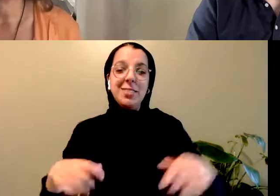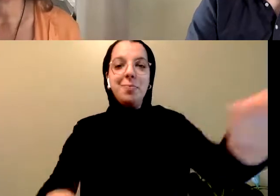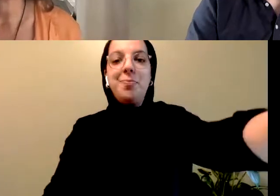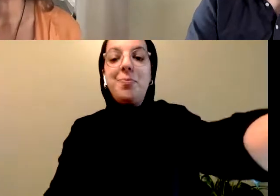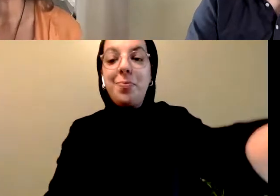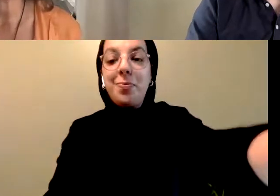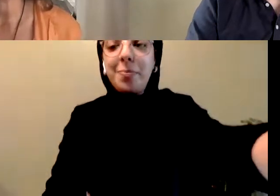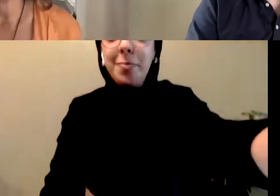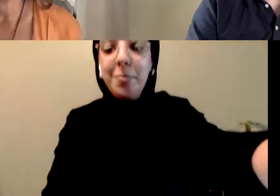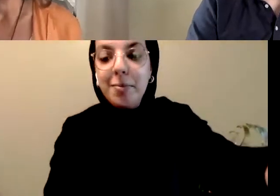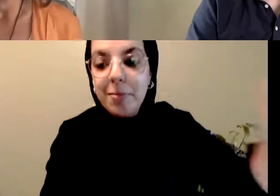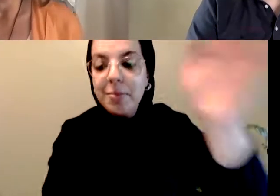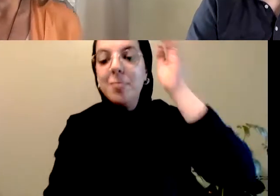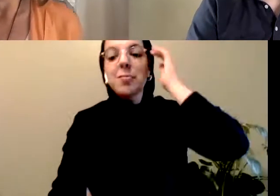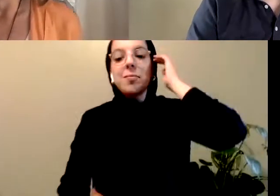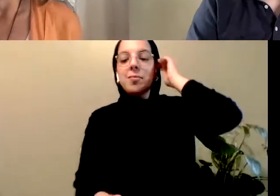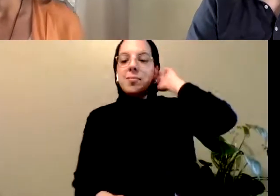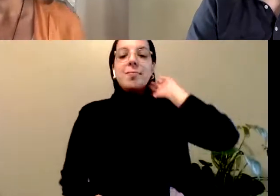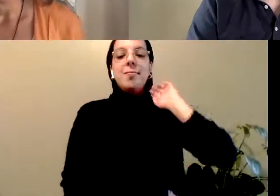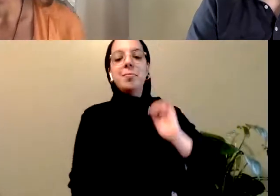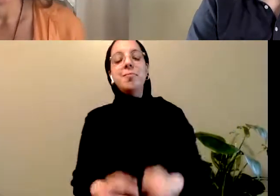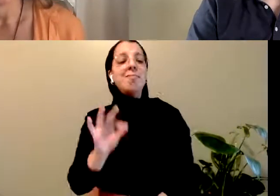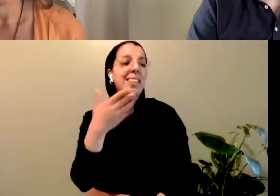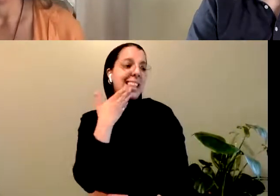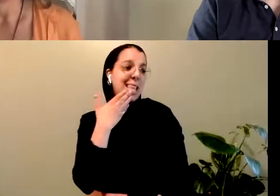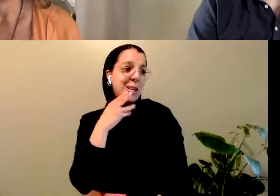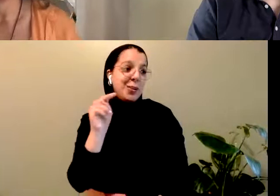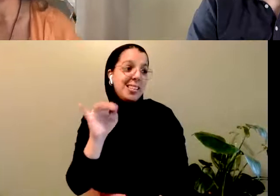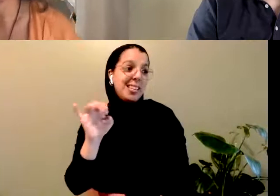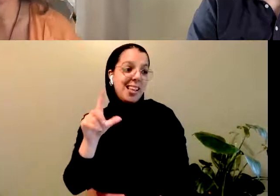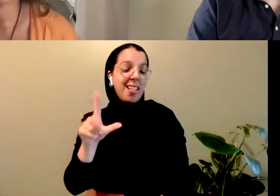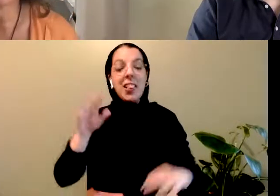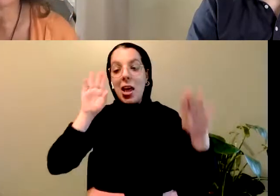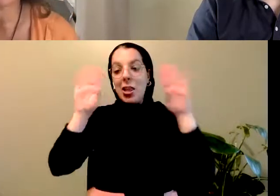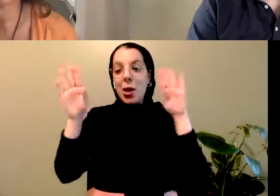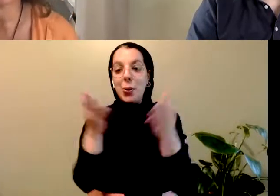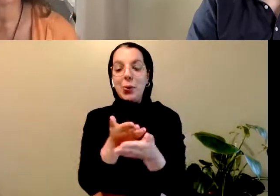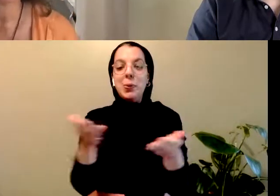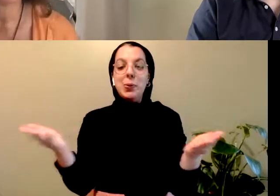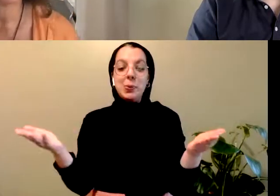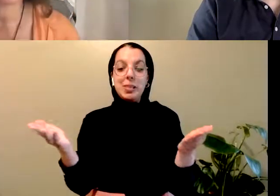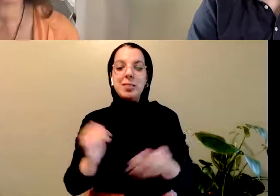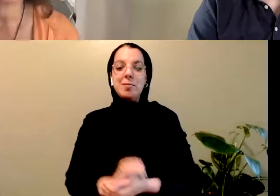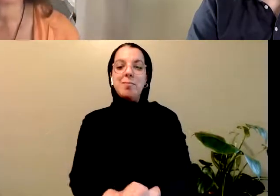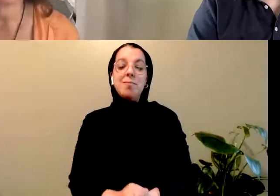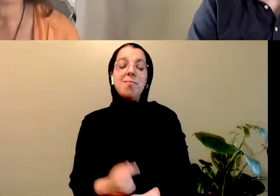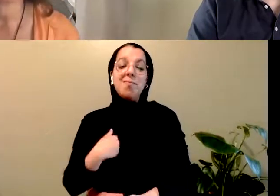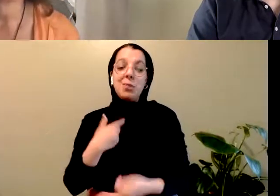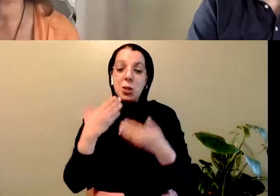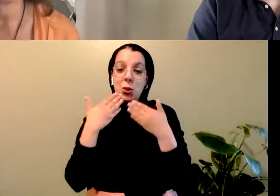Thanks very much, Neil. Hello everyone. I am so grateful to be here